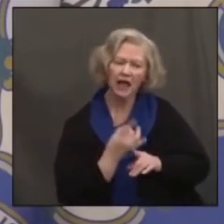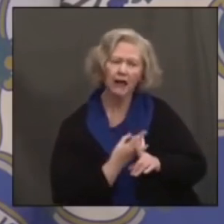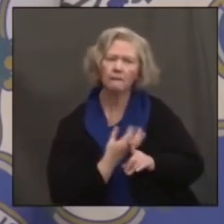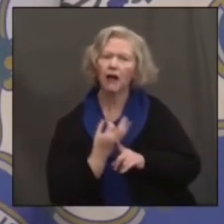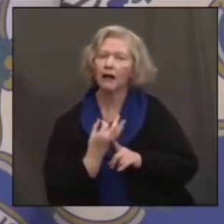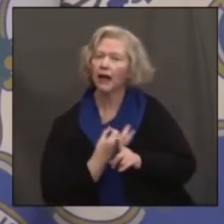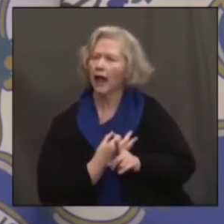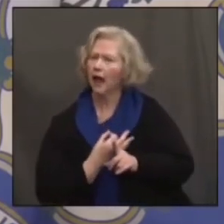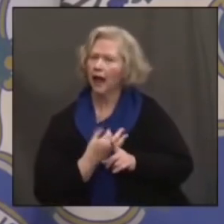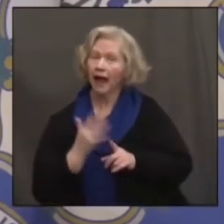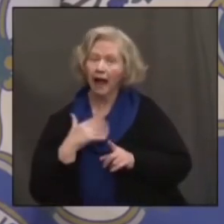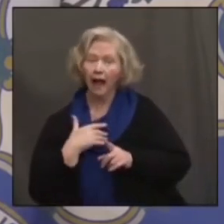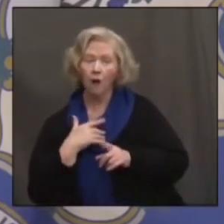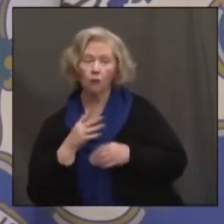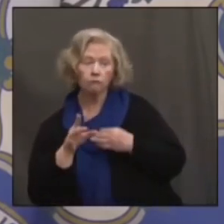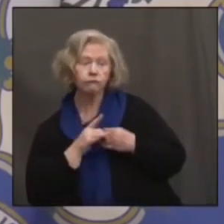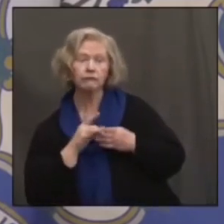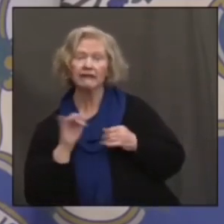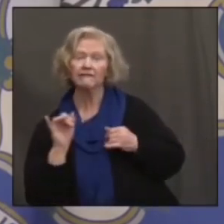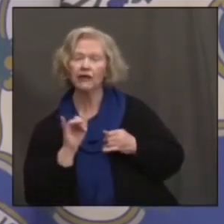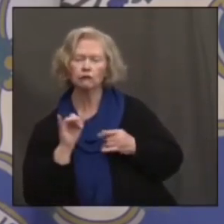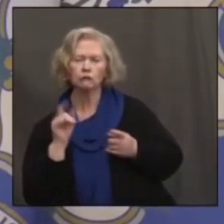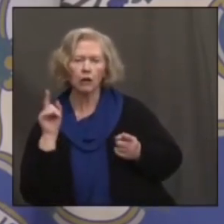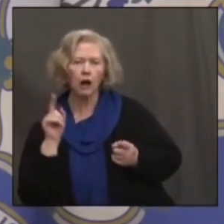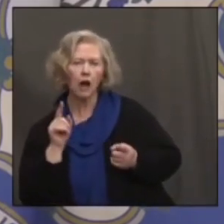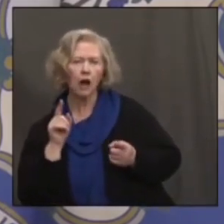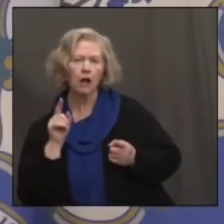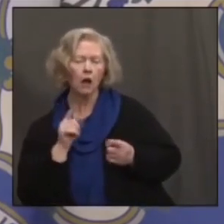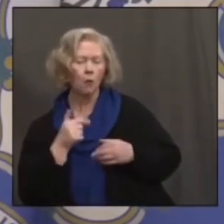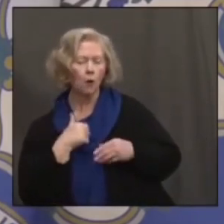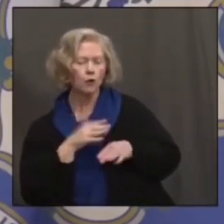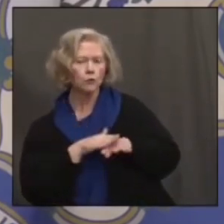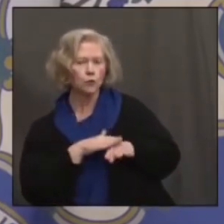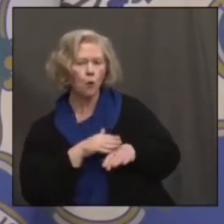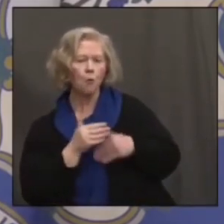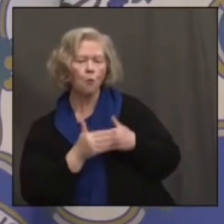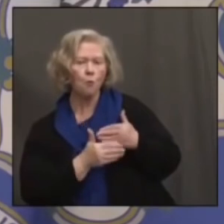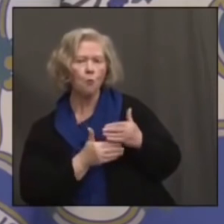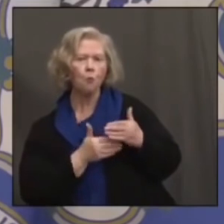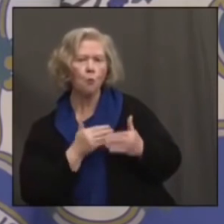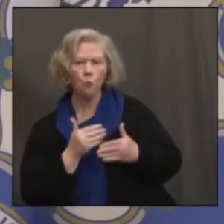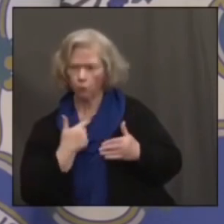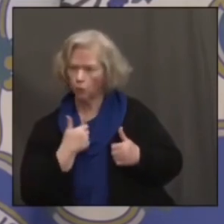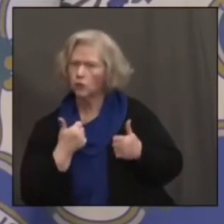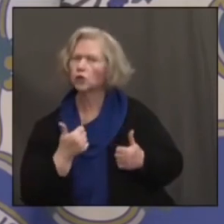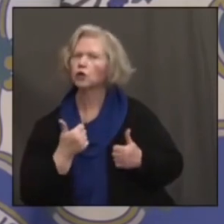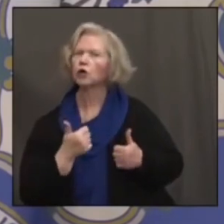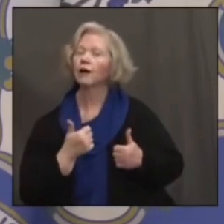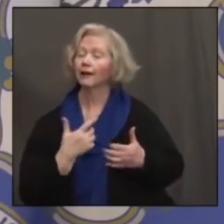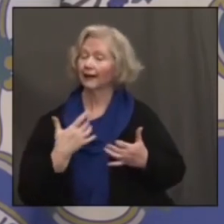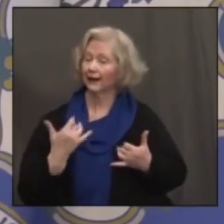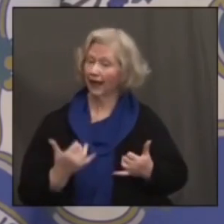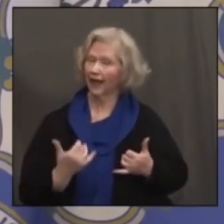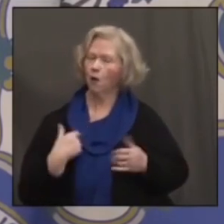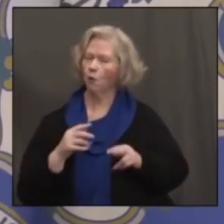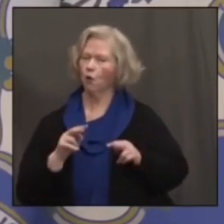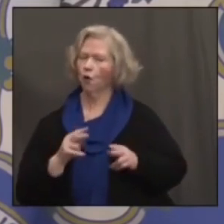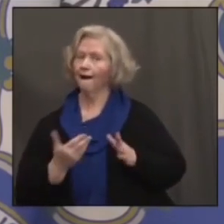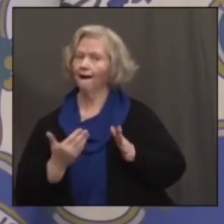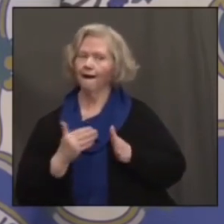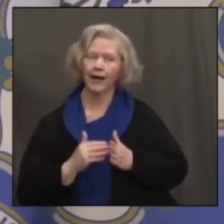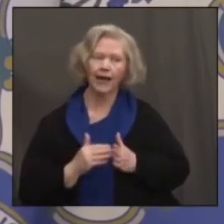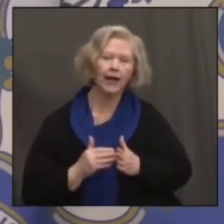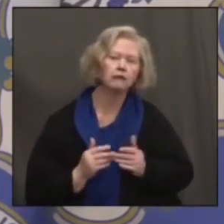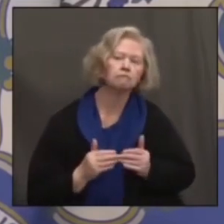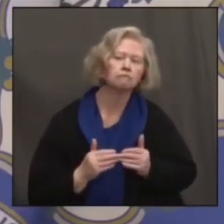we cautiously reopened. And I think now here we are cautiously reopening again as of